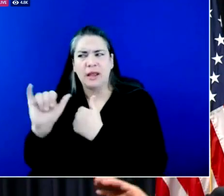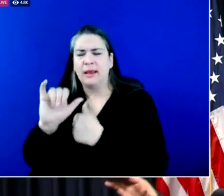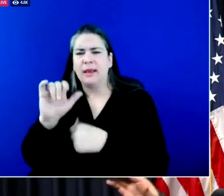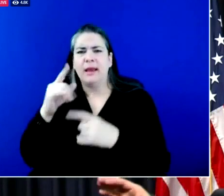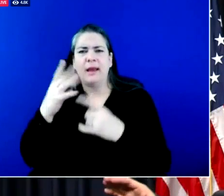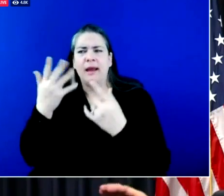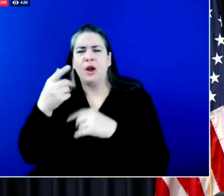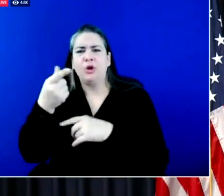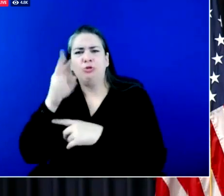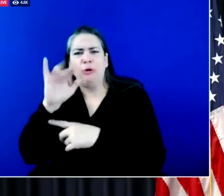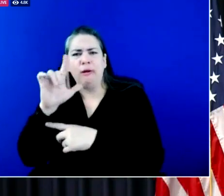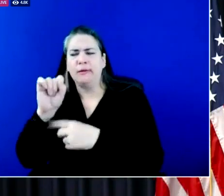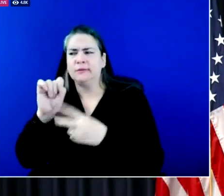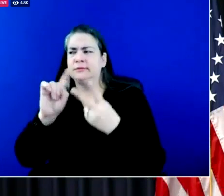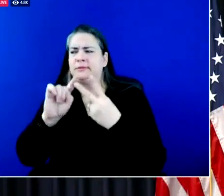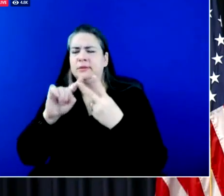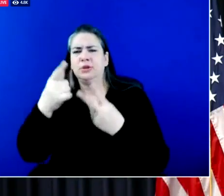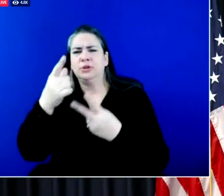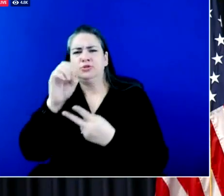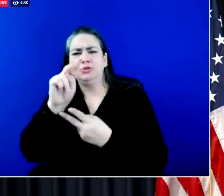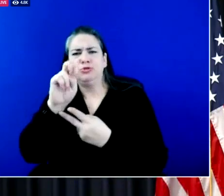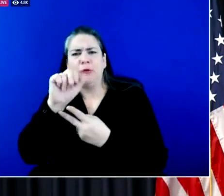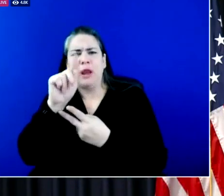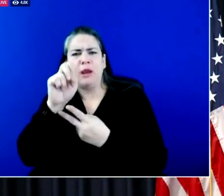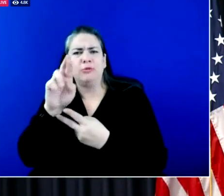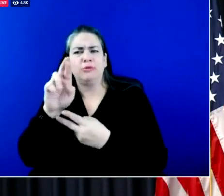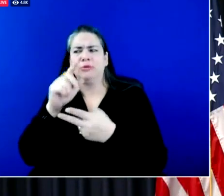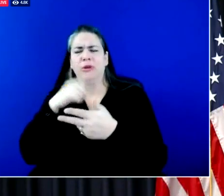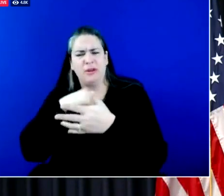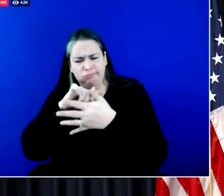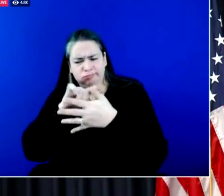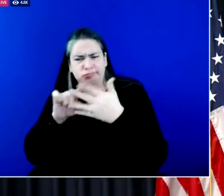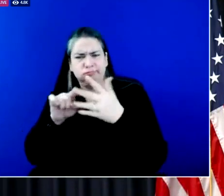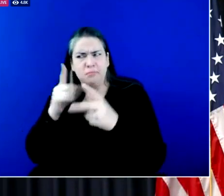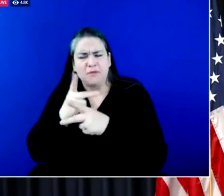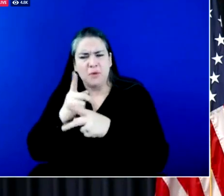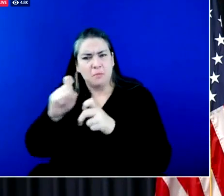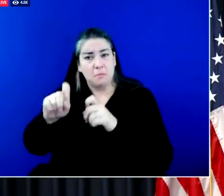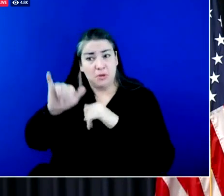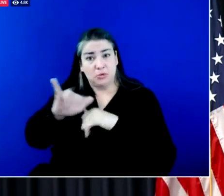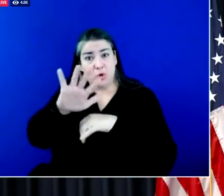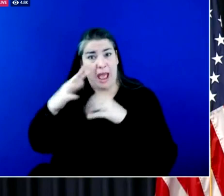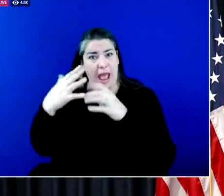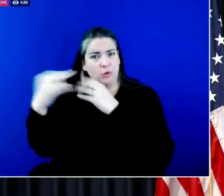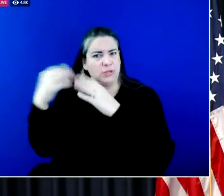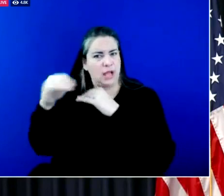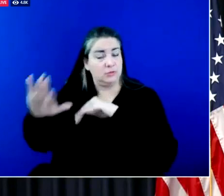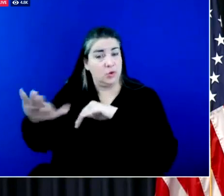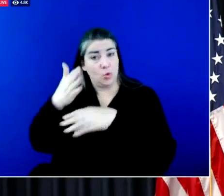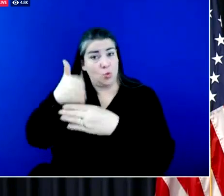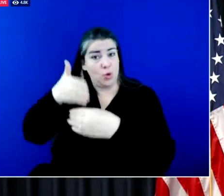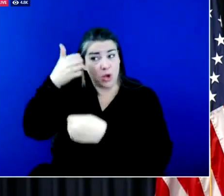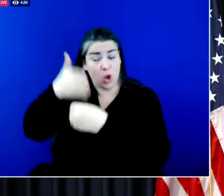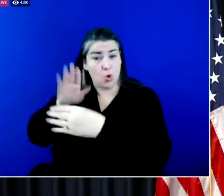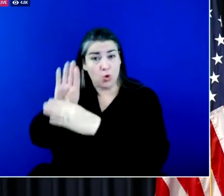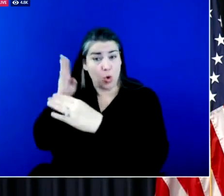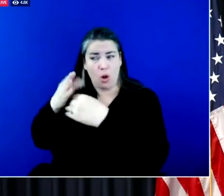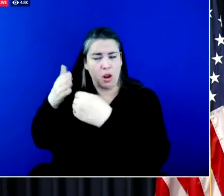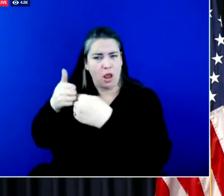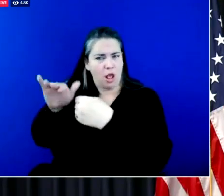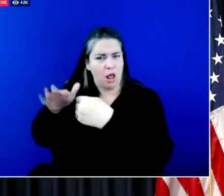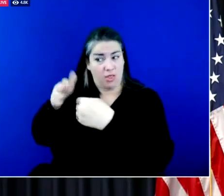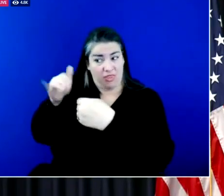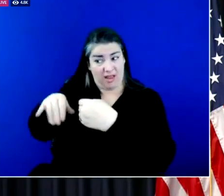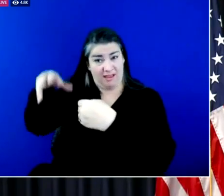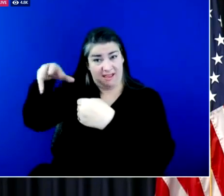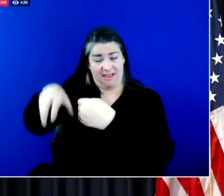always be placed outdoors and at least 20 feet away from the windows. I can't tell you how many people during these types